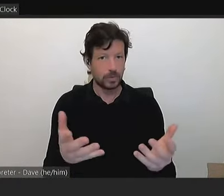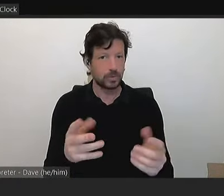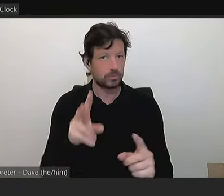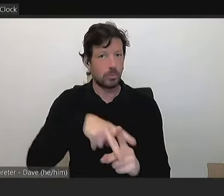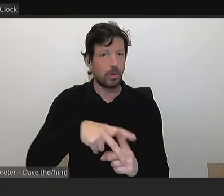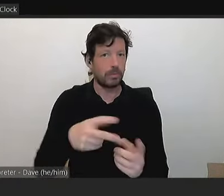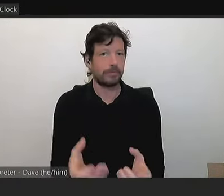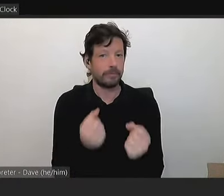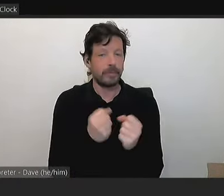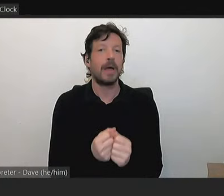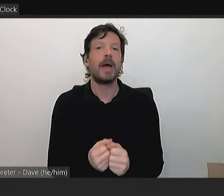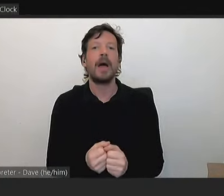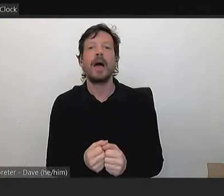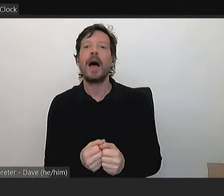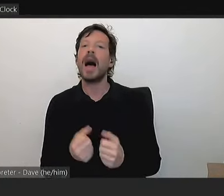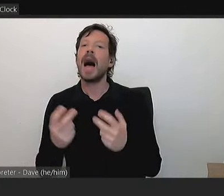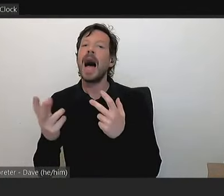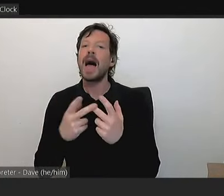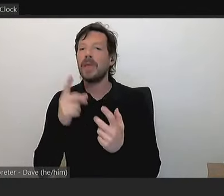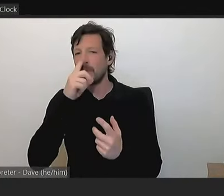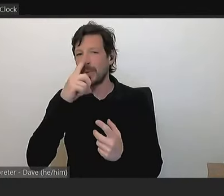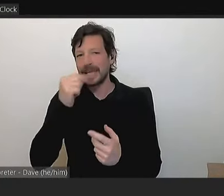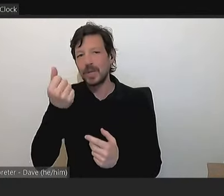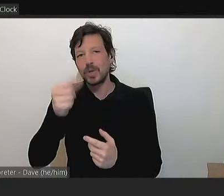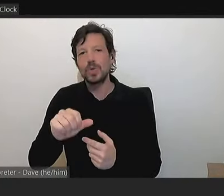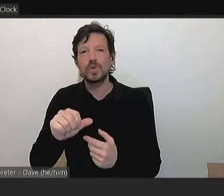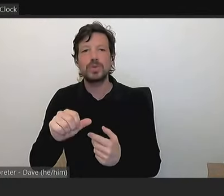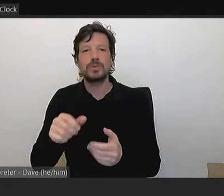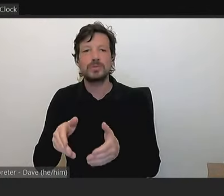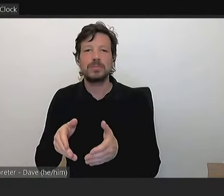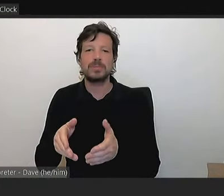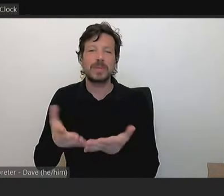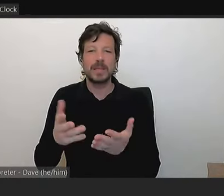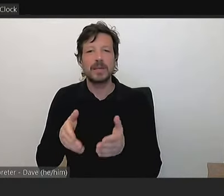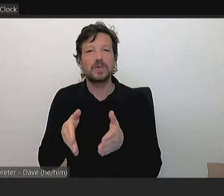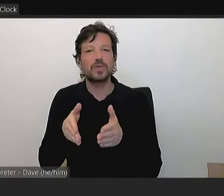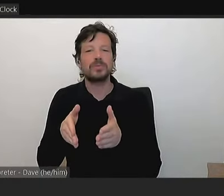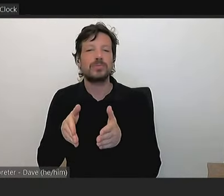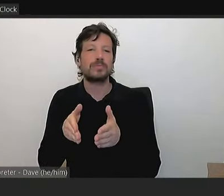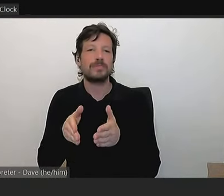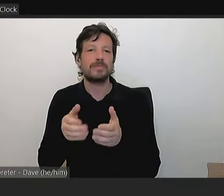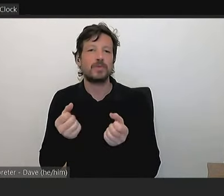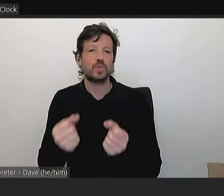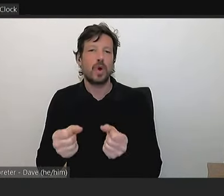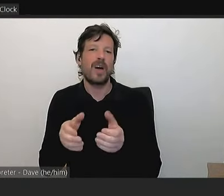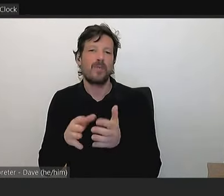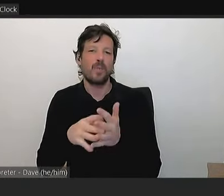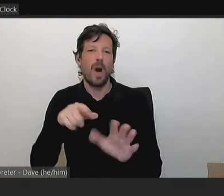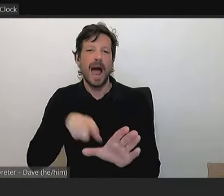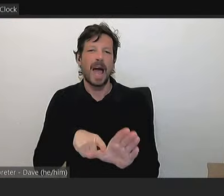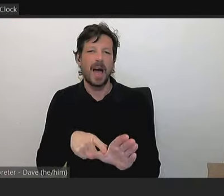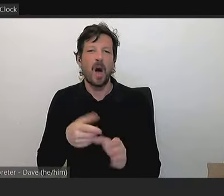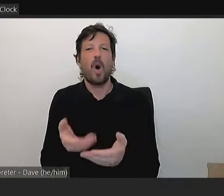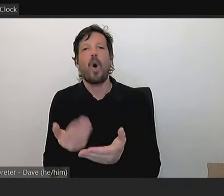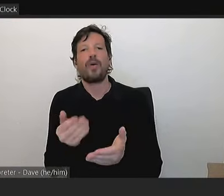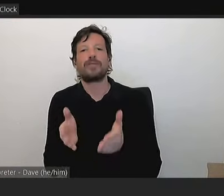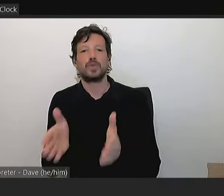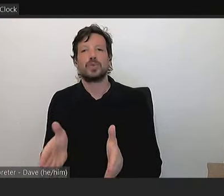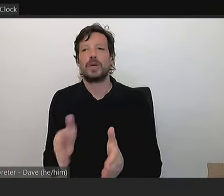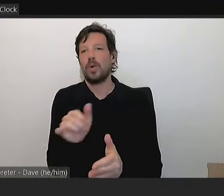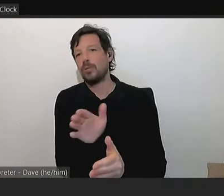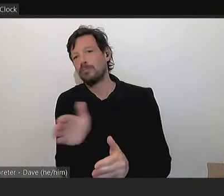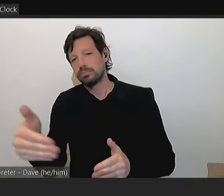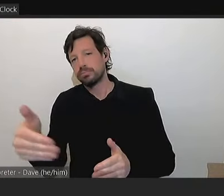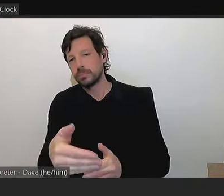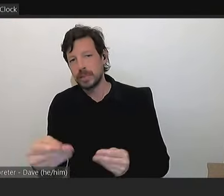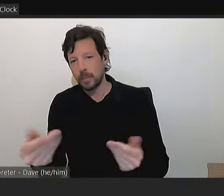to make use of their off-street parking or park in areas where it is legal to do so. So, um, with your third question